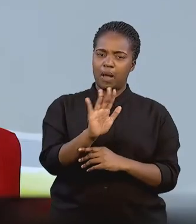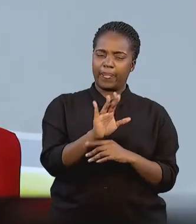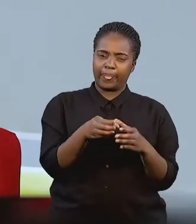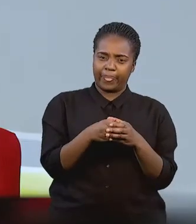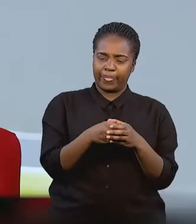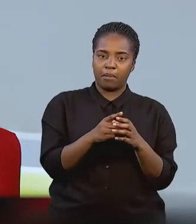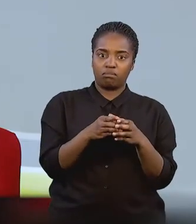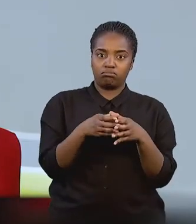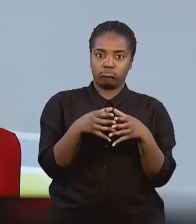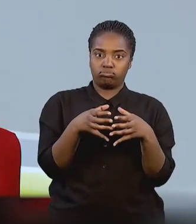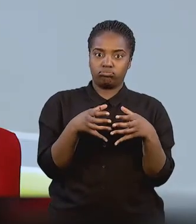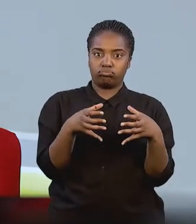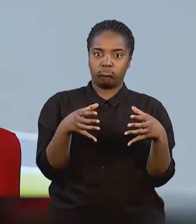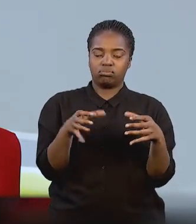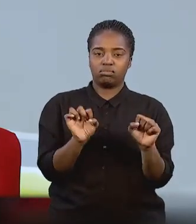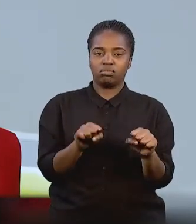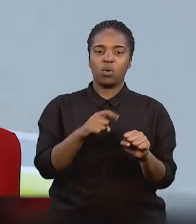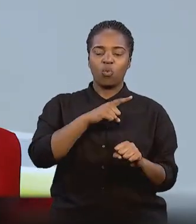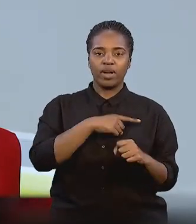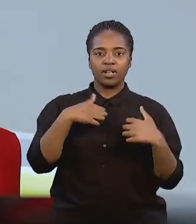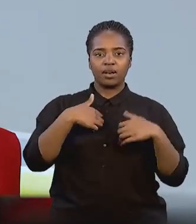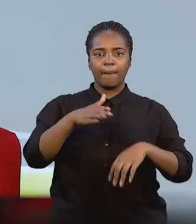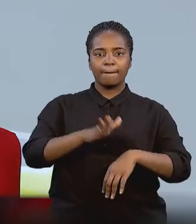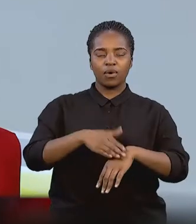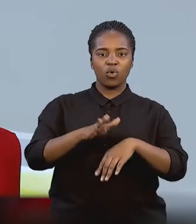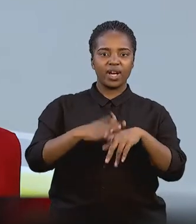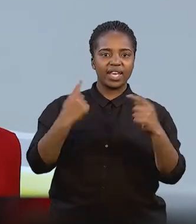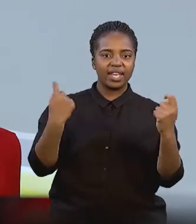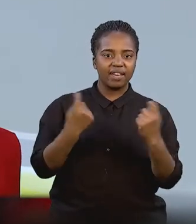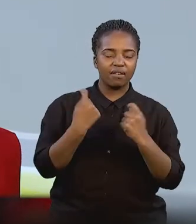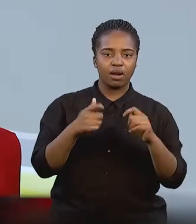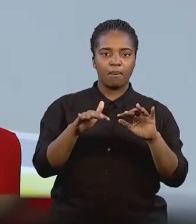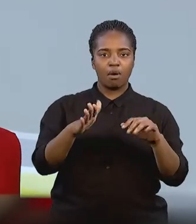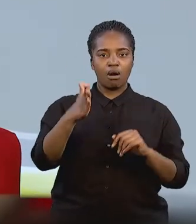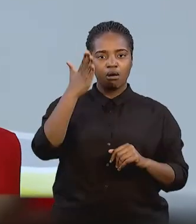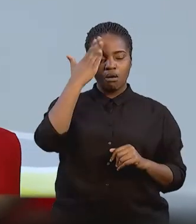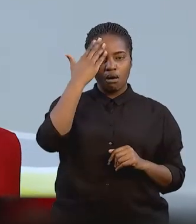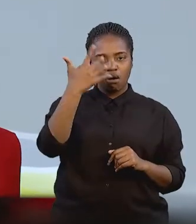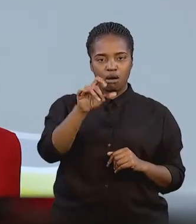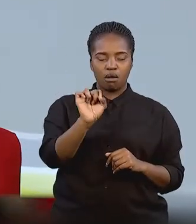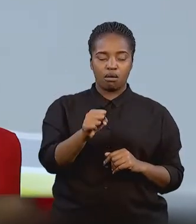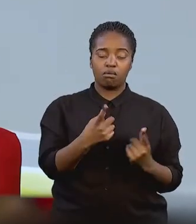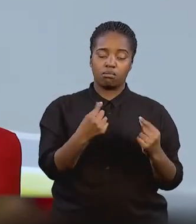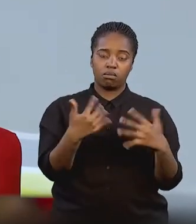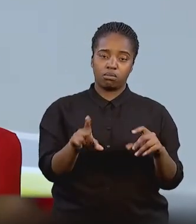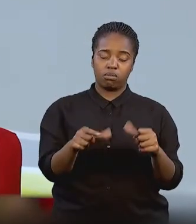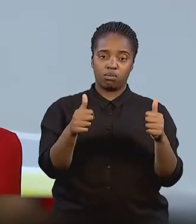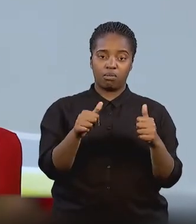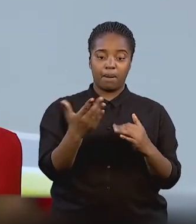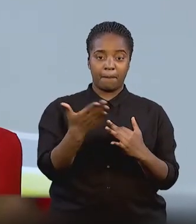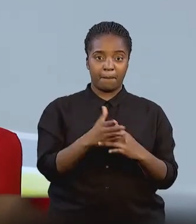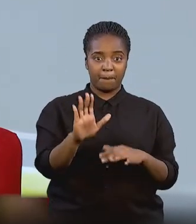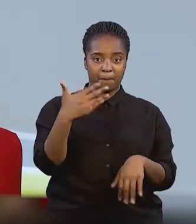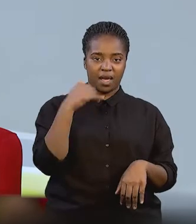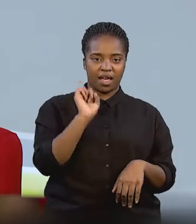very small, but it's growing because they're starting to have more events, more people are starting to know about it. It's really doing a lot. Hari